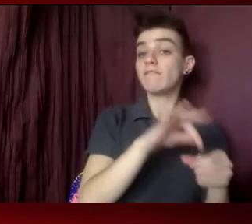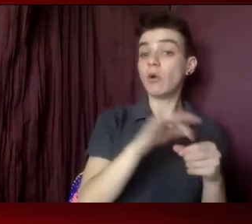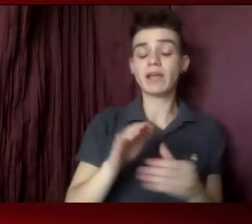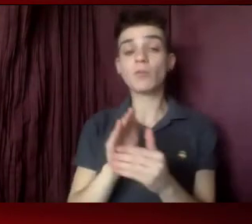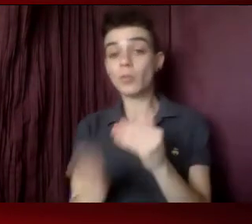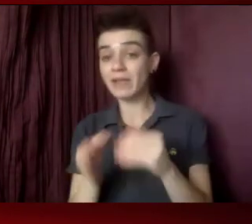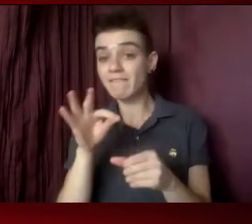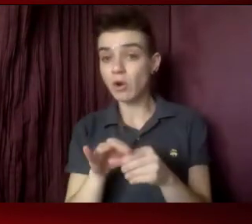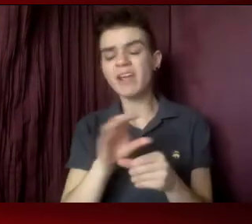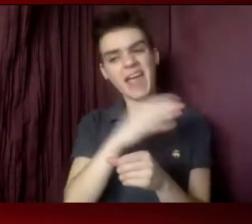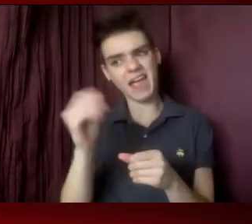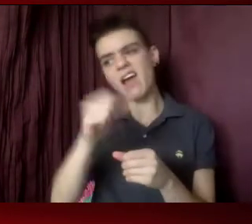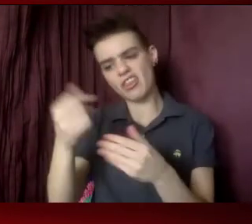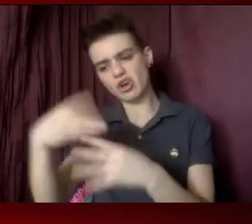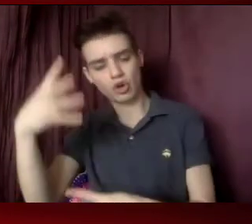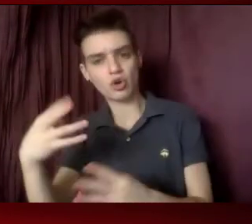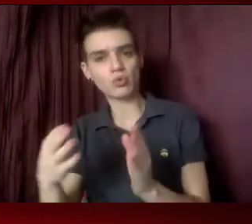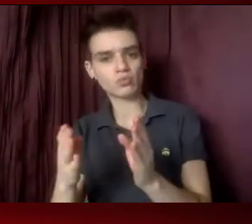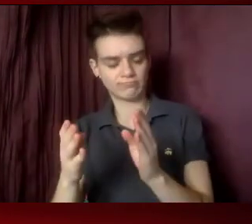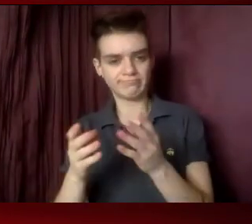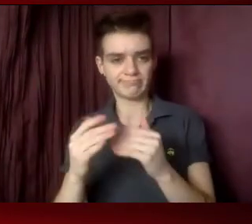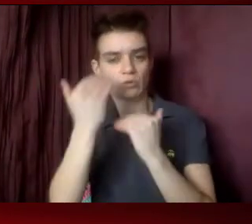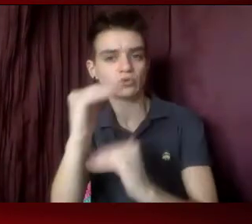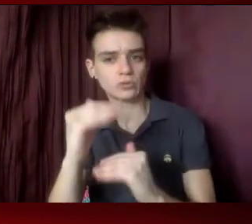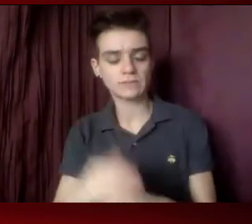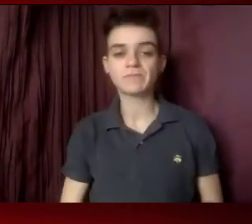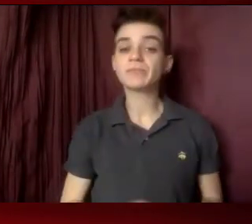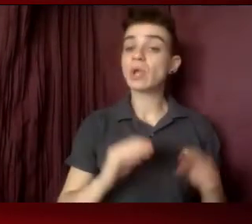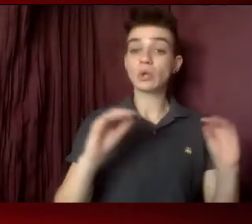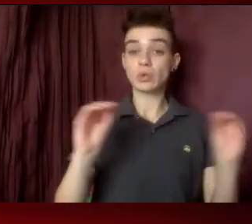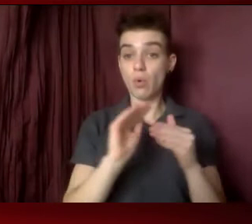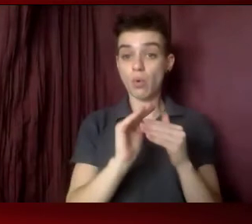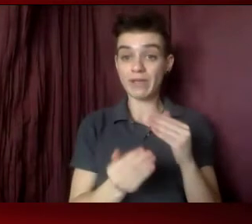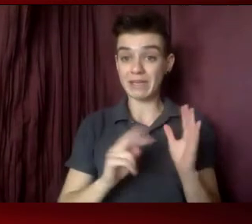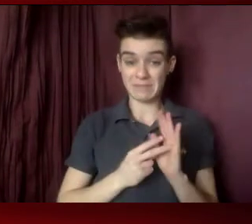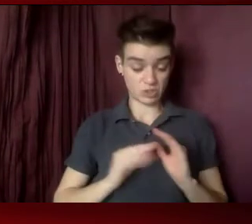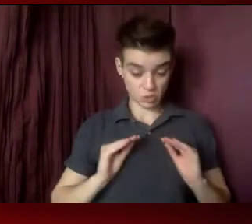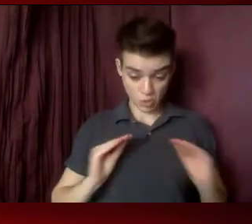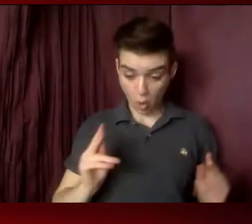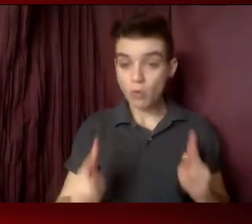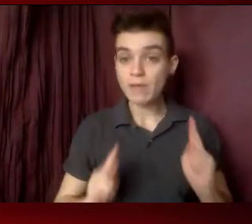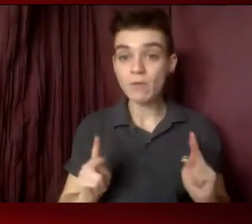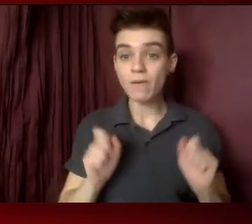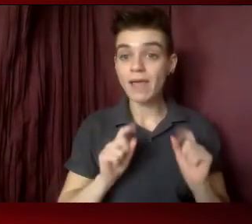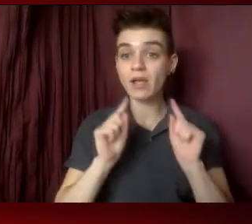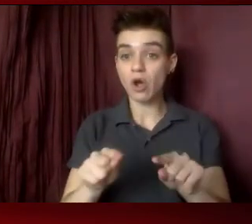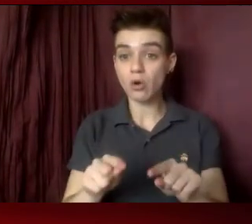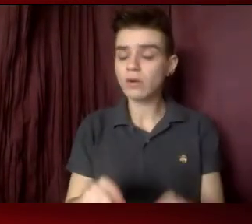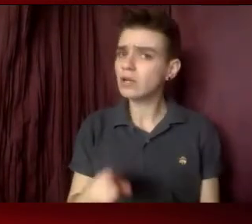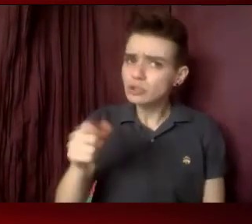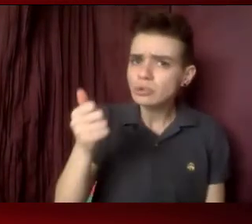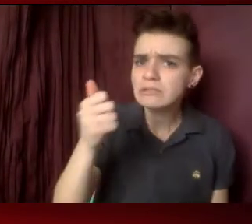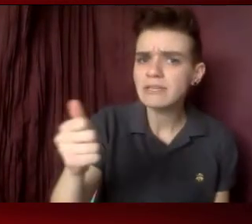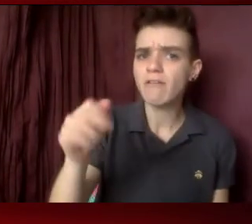other voting restrictions. No weekend voting means no souls to the polls. And you, as a pastor, know